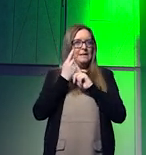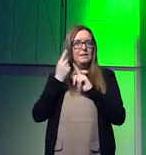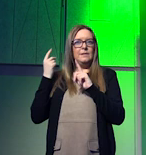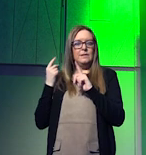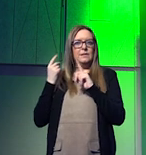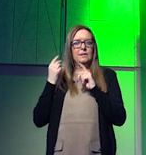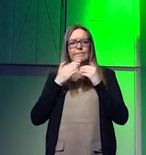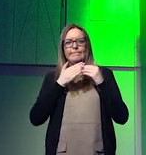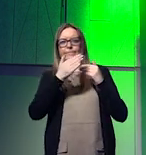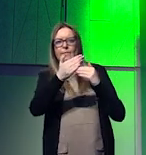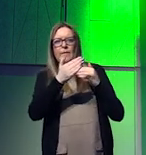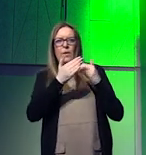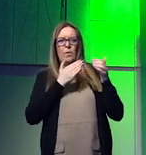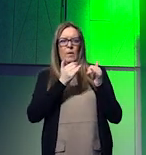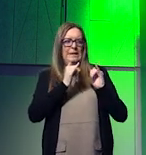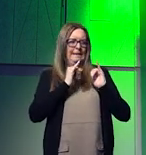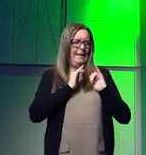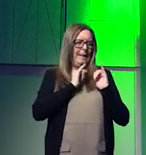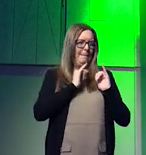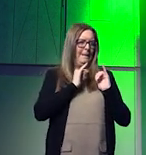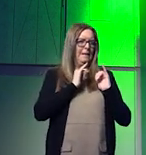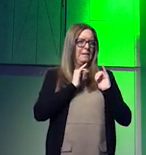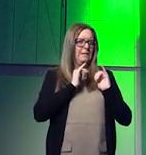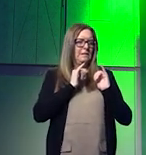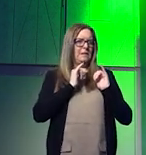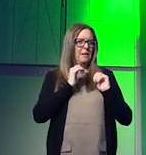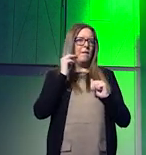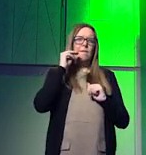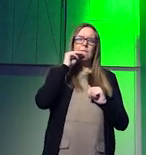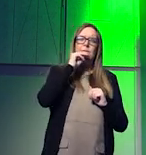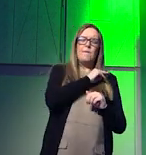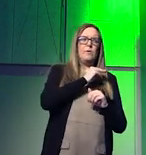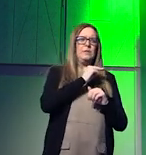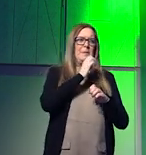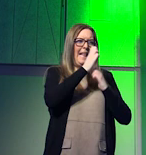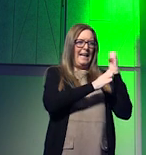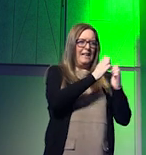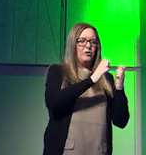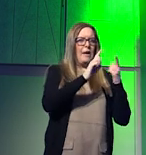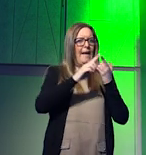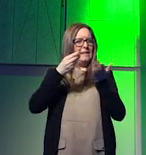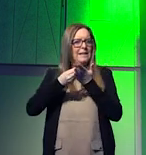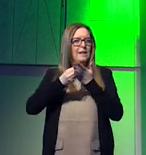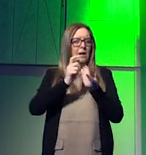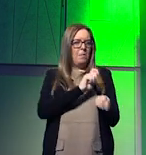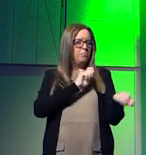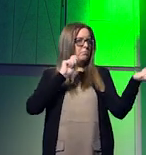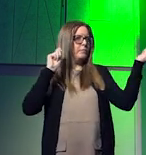what actually enables a fundamentally needed energy and economic transformation